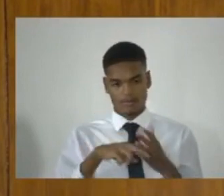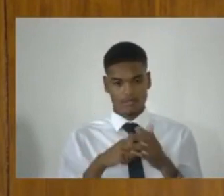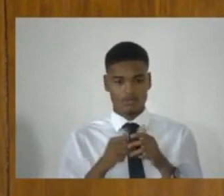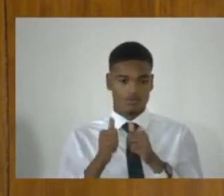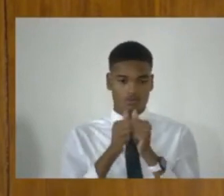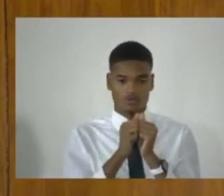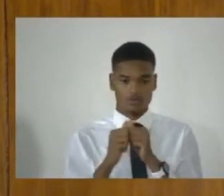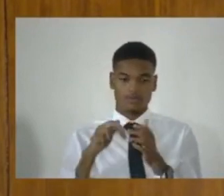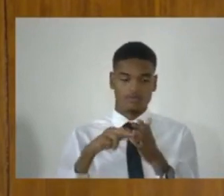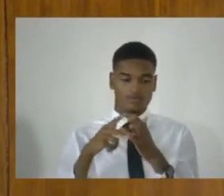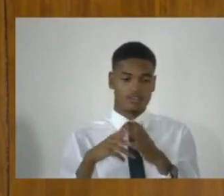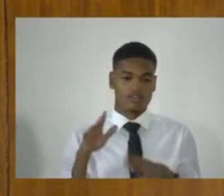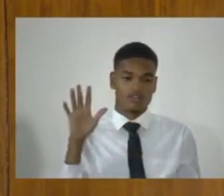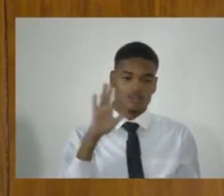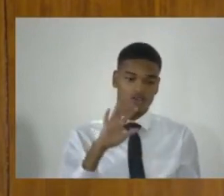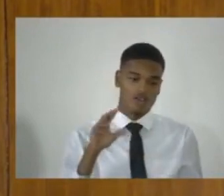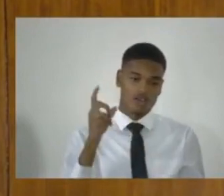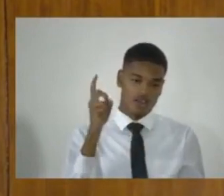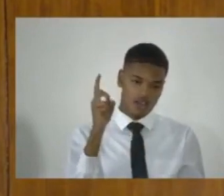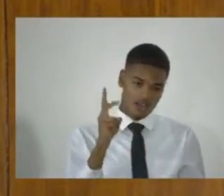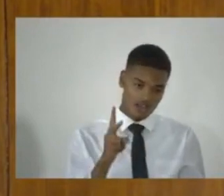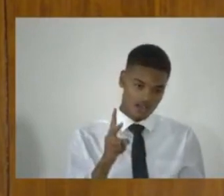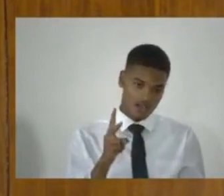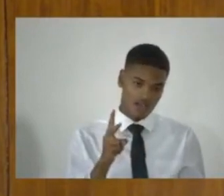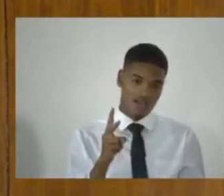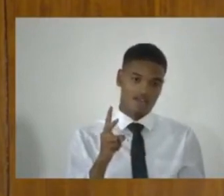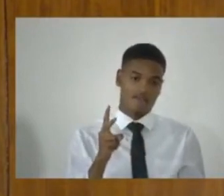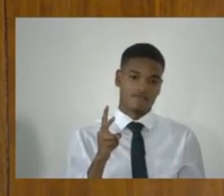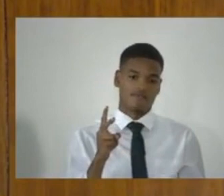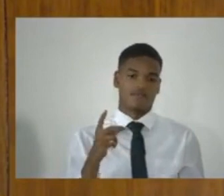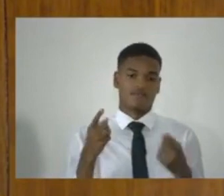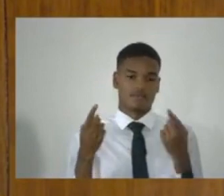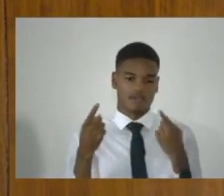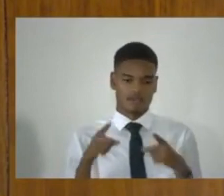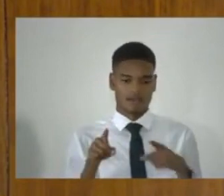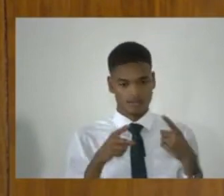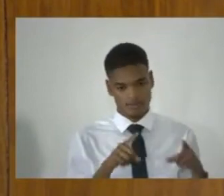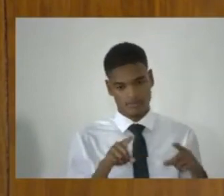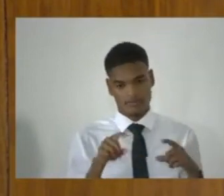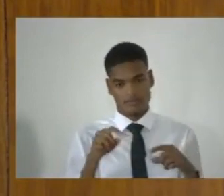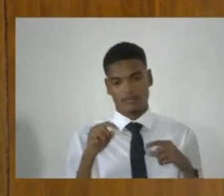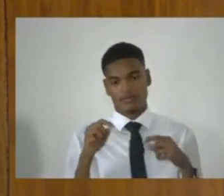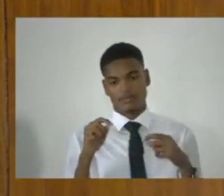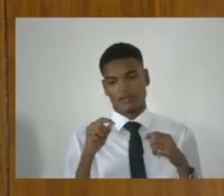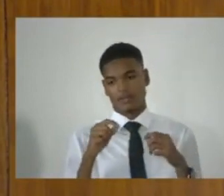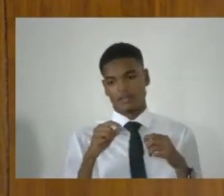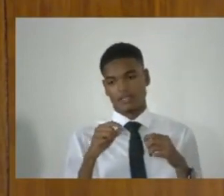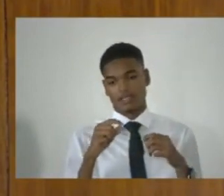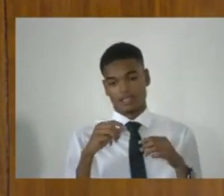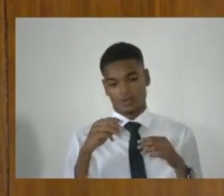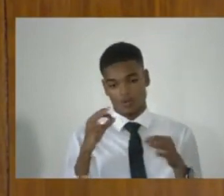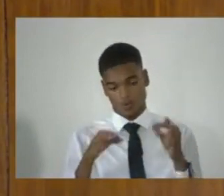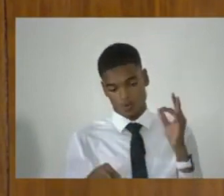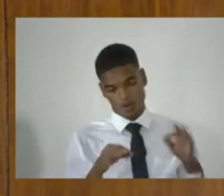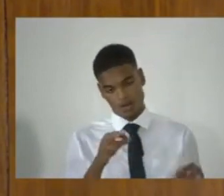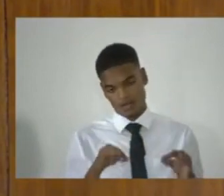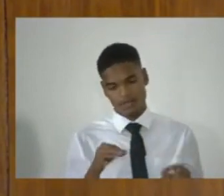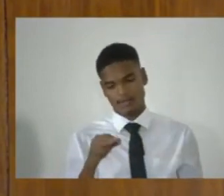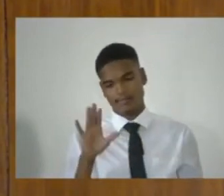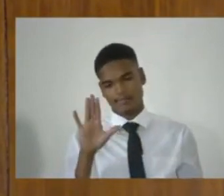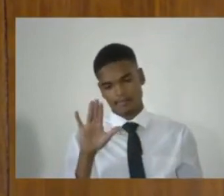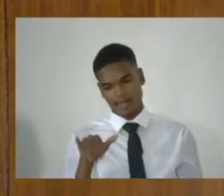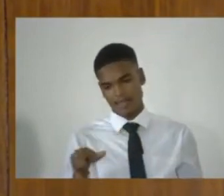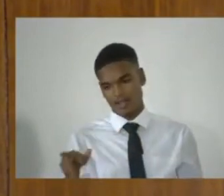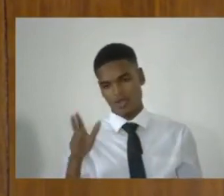to over half of the cases in the gun court, illegal possession of a firearm or illegal